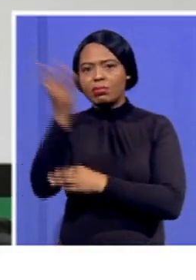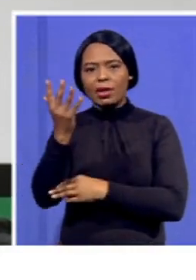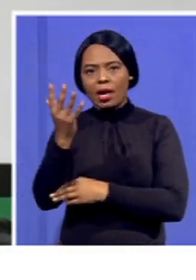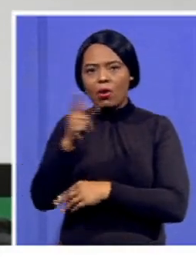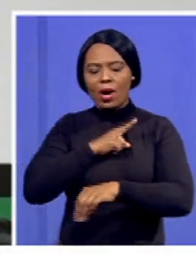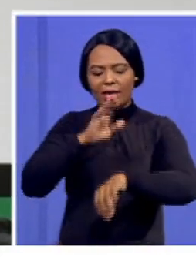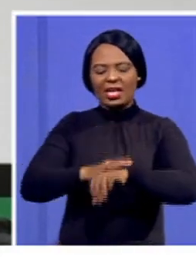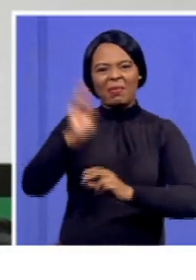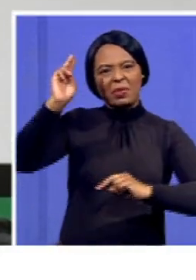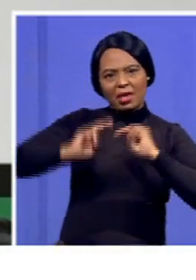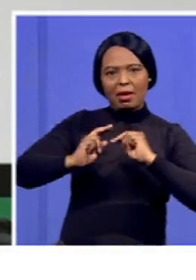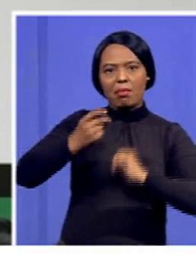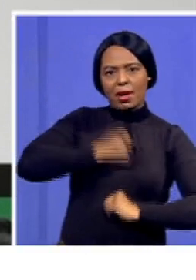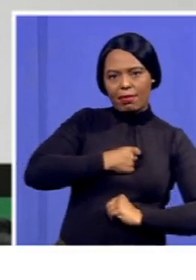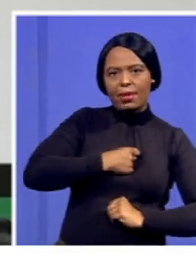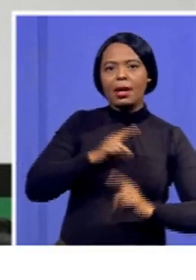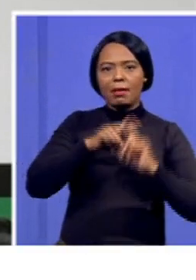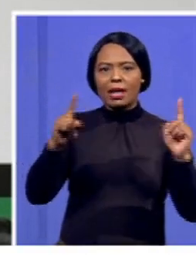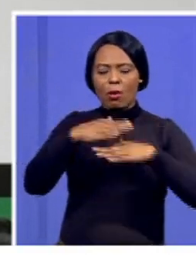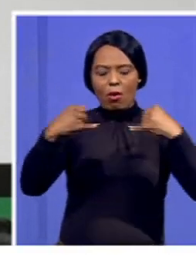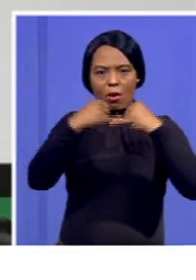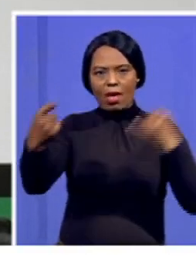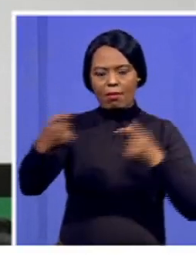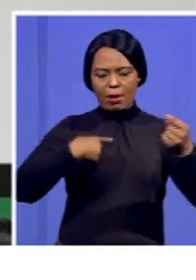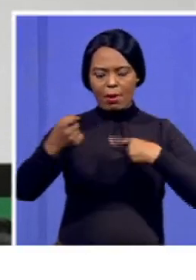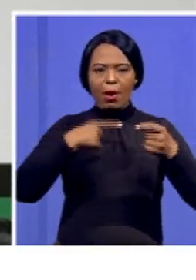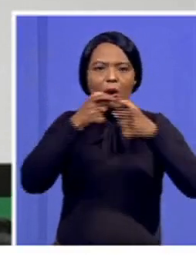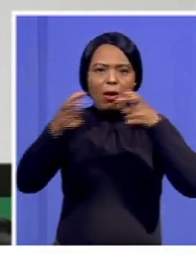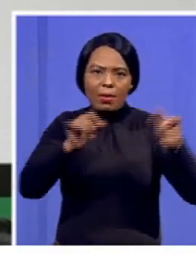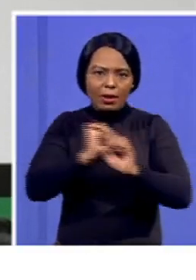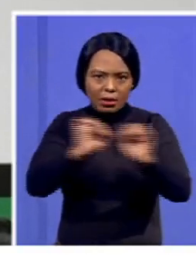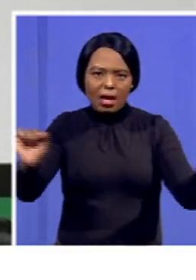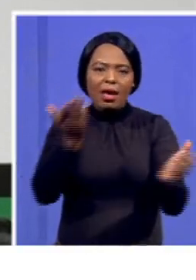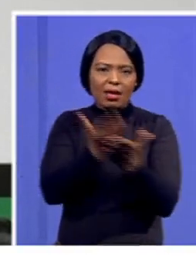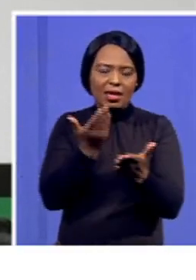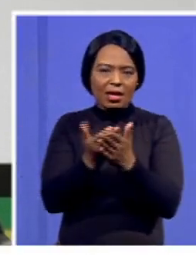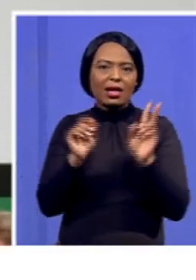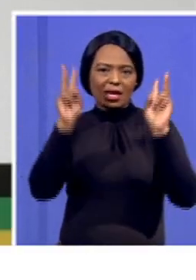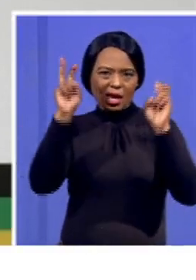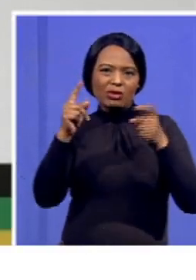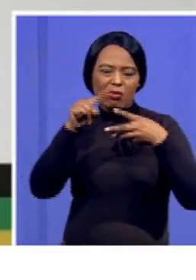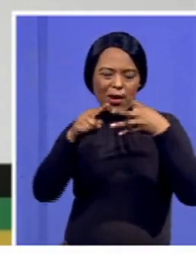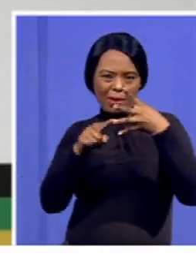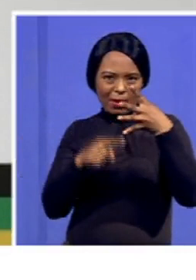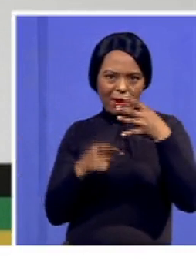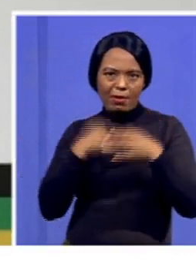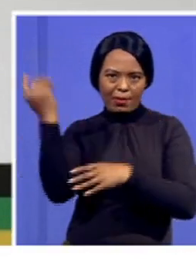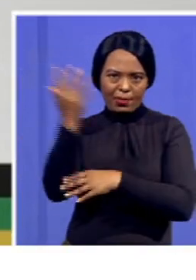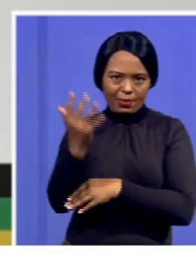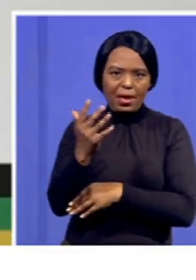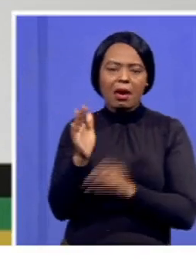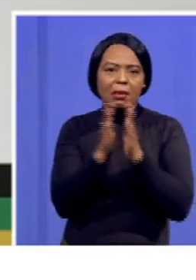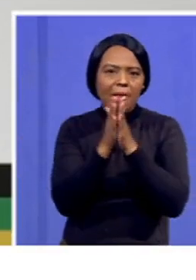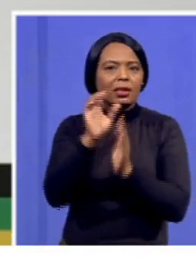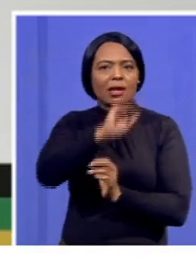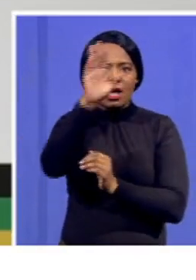so we would appreciate written submission. This is to stimulate discussions in the country, but we are calling for all South Africans to be part of